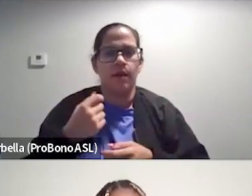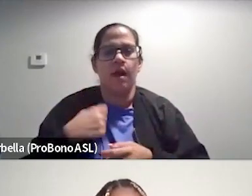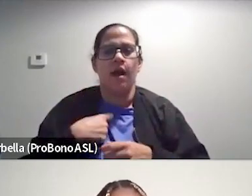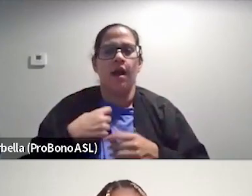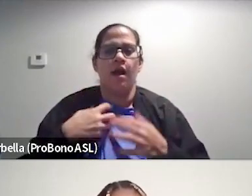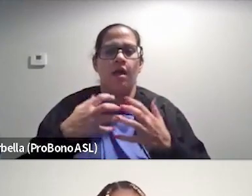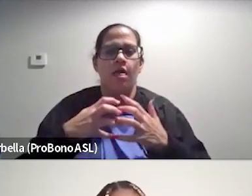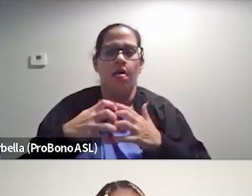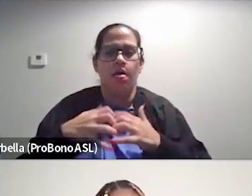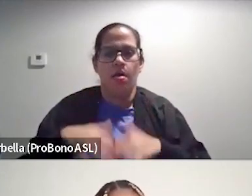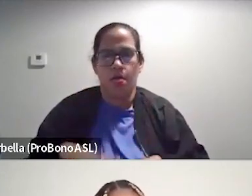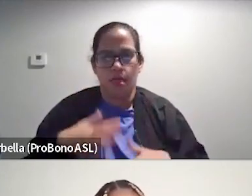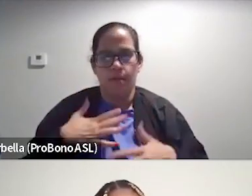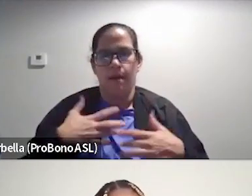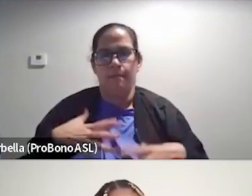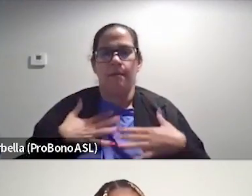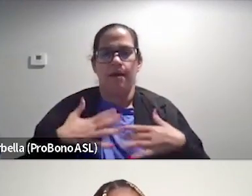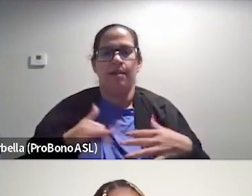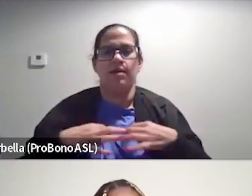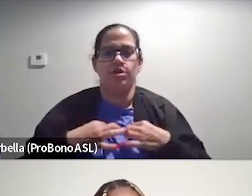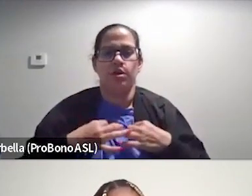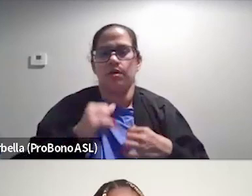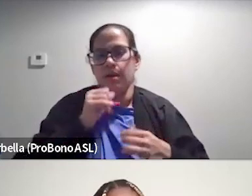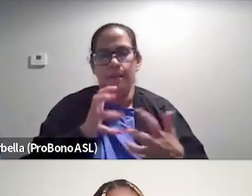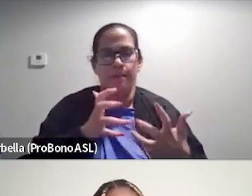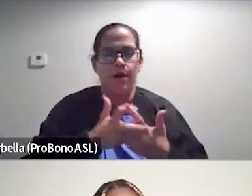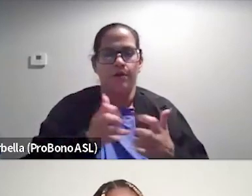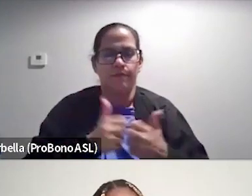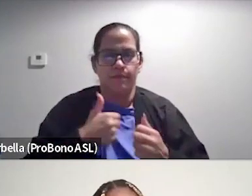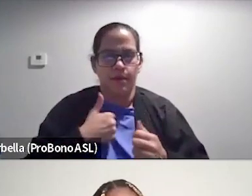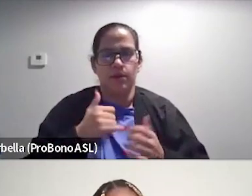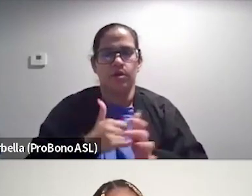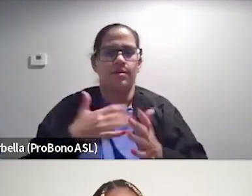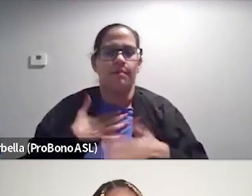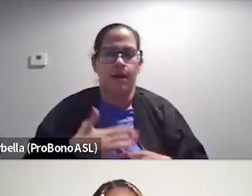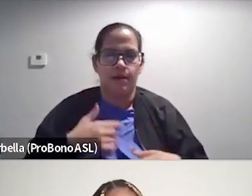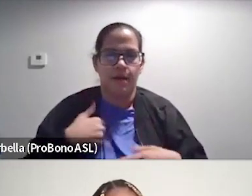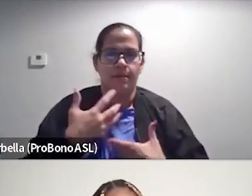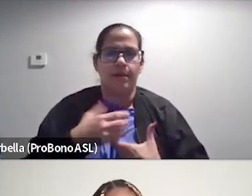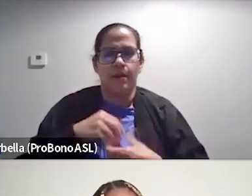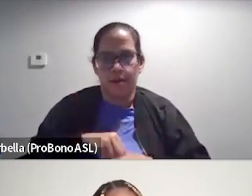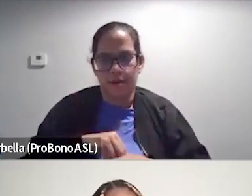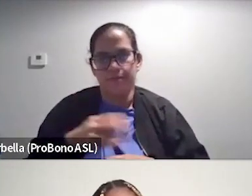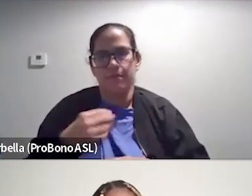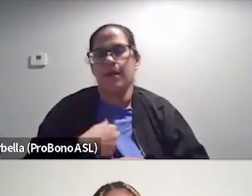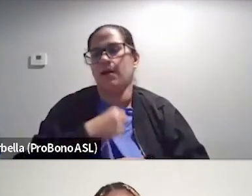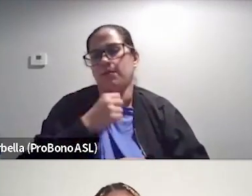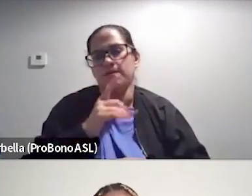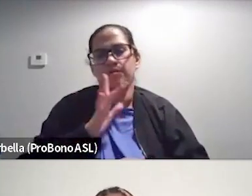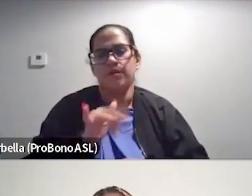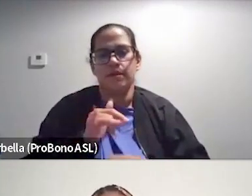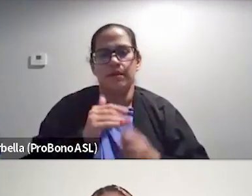like, uh, like I had this shirt was kind of not a part of me. It was just a body. I was just kind of in it and I wasn't really